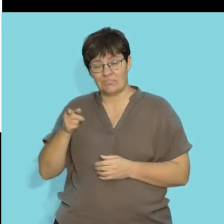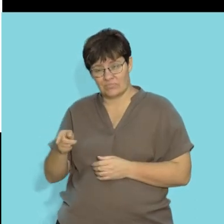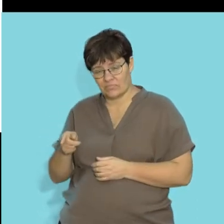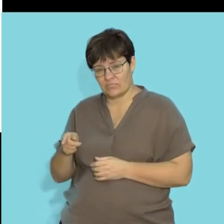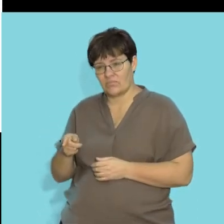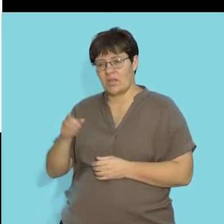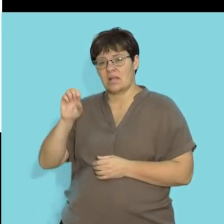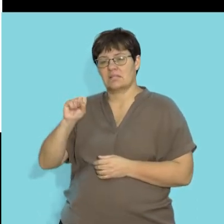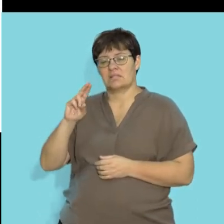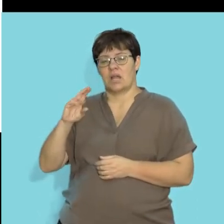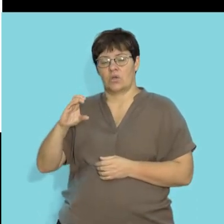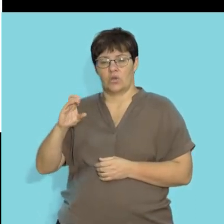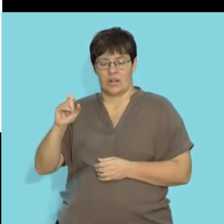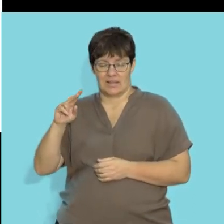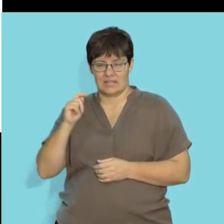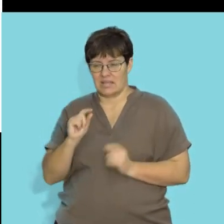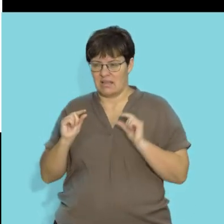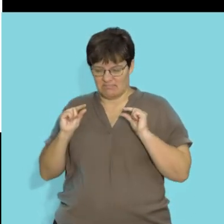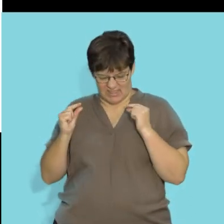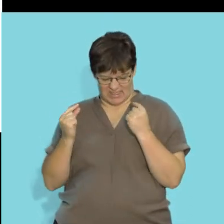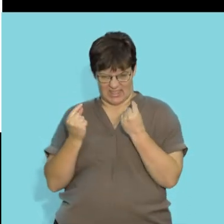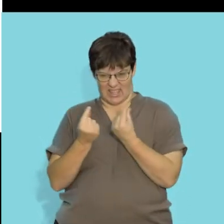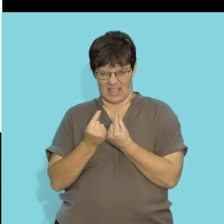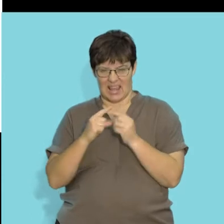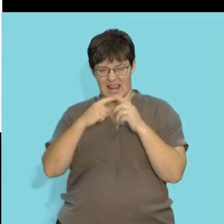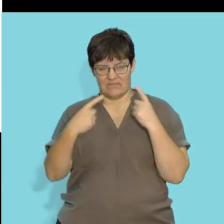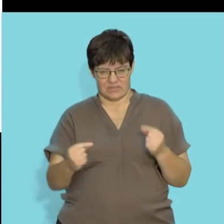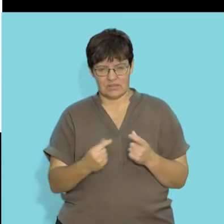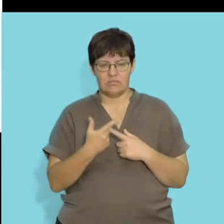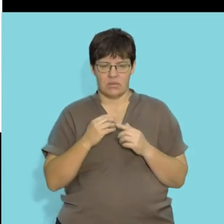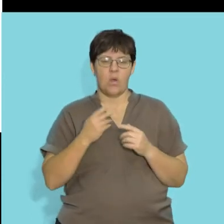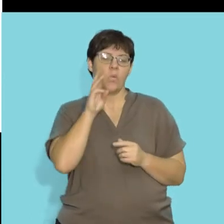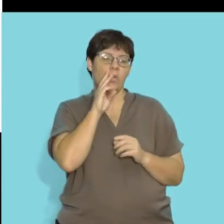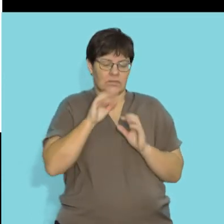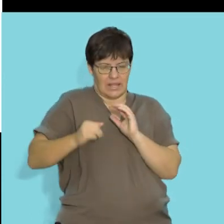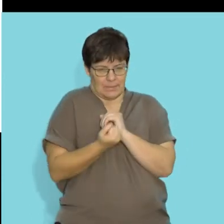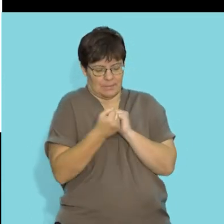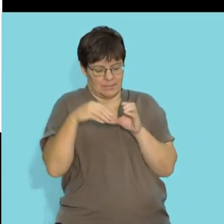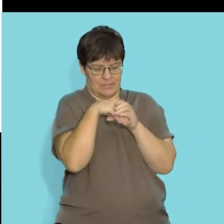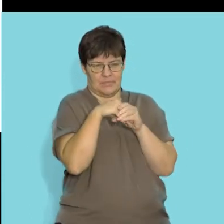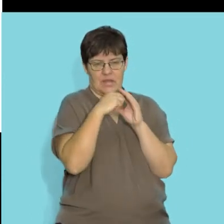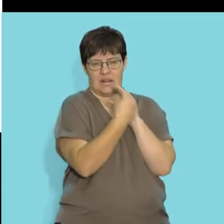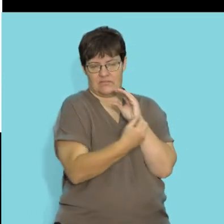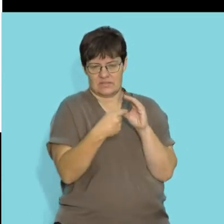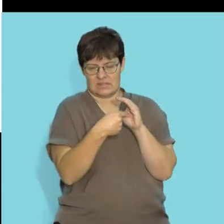These are your succulents. And these are plants that have thick, fleshy leaves that are able to store water and often seen in